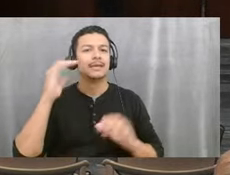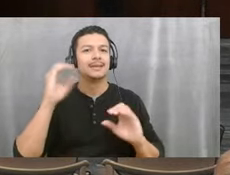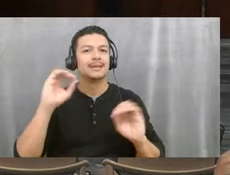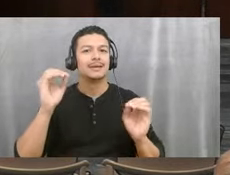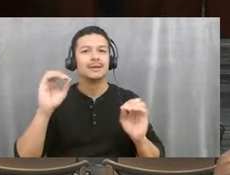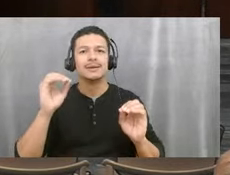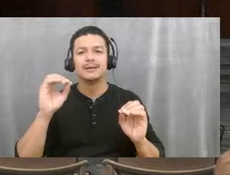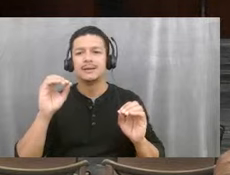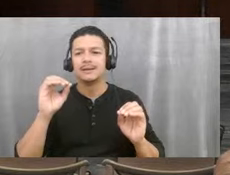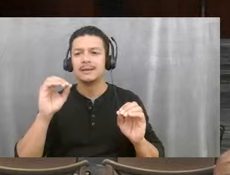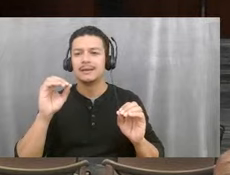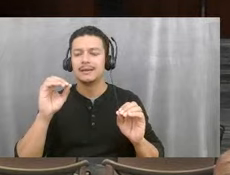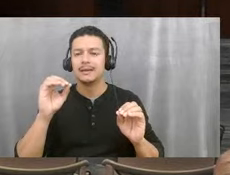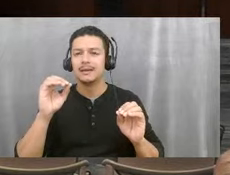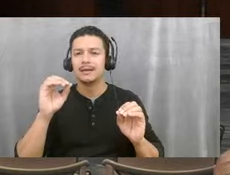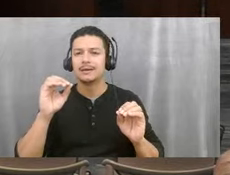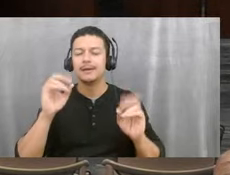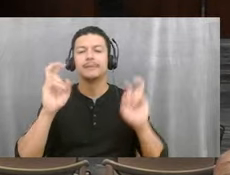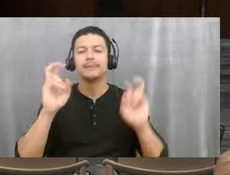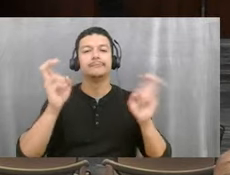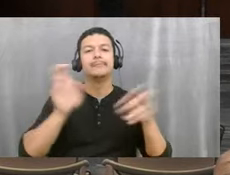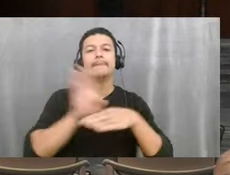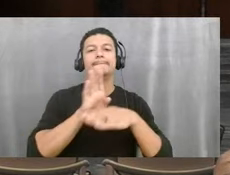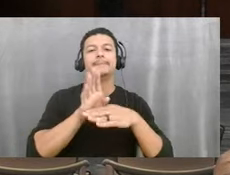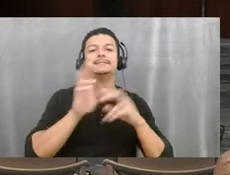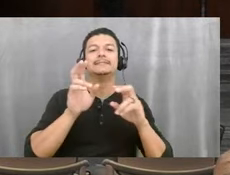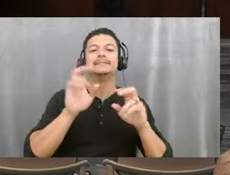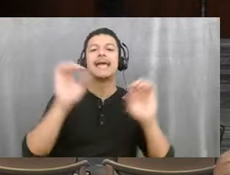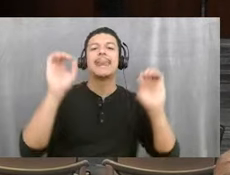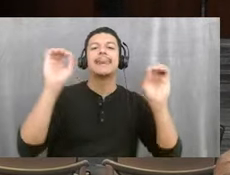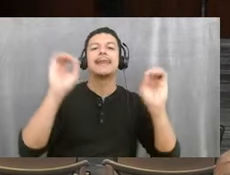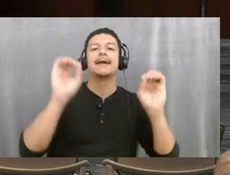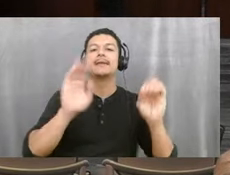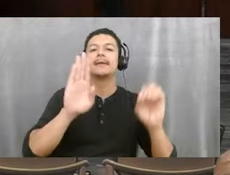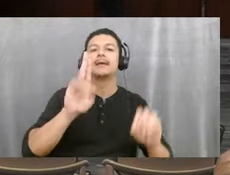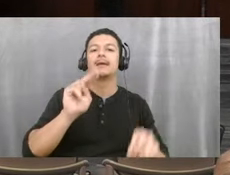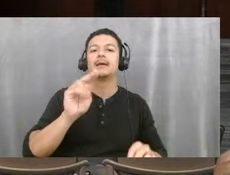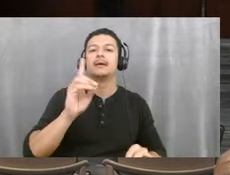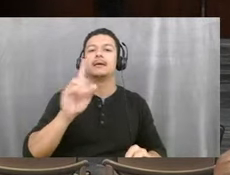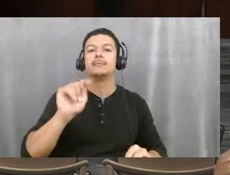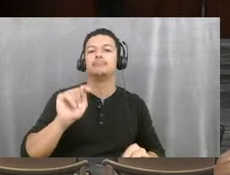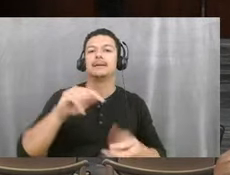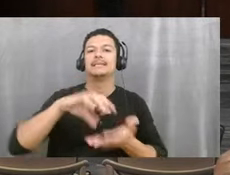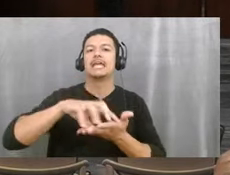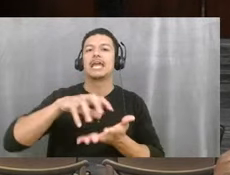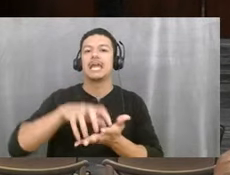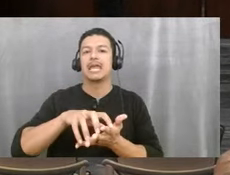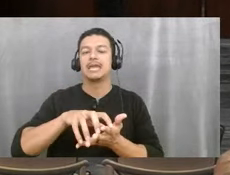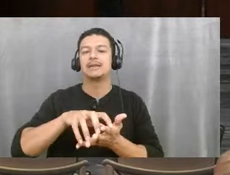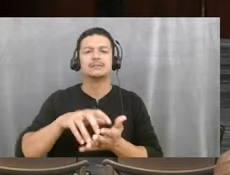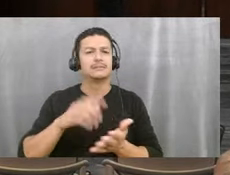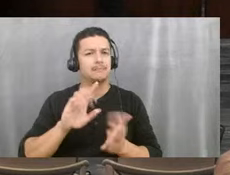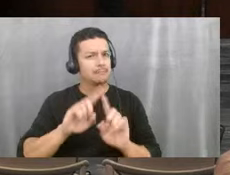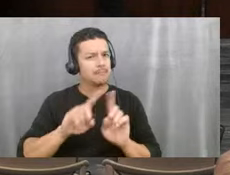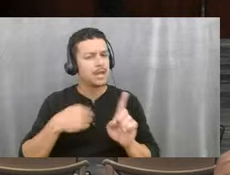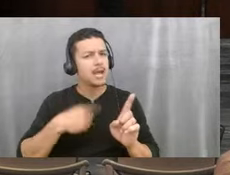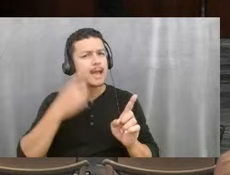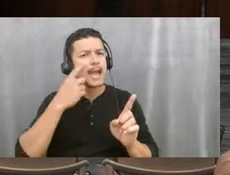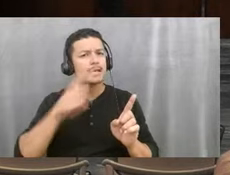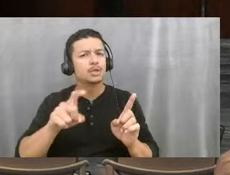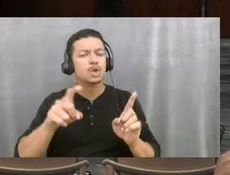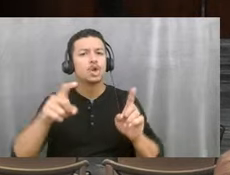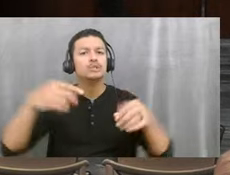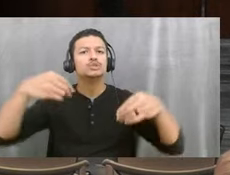coming in and, um, there's a couple of other ones, but I've noticed that their storefronts and where they're going